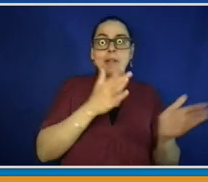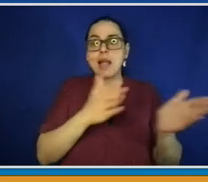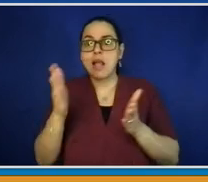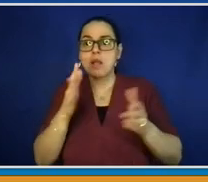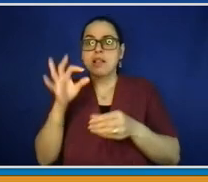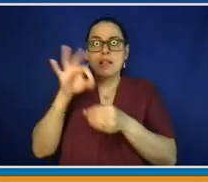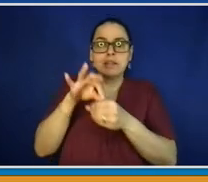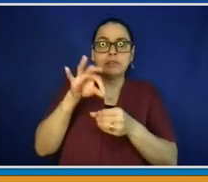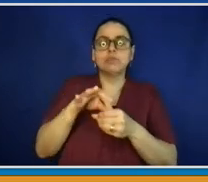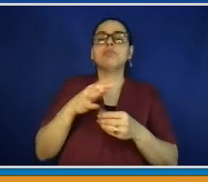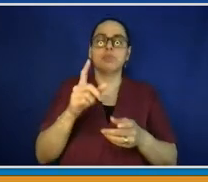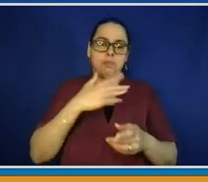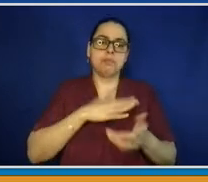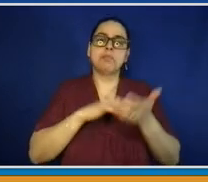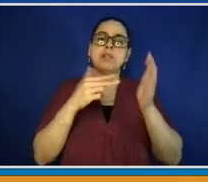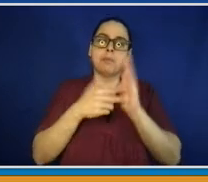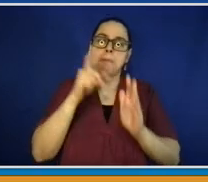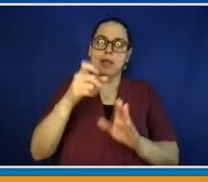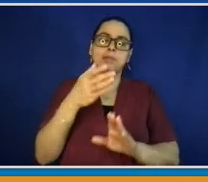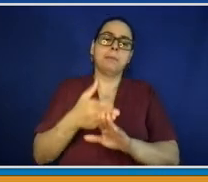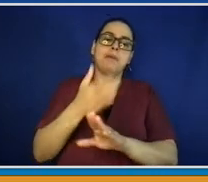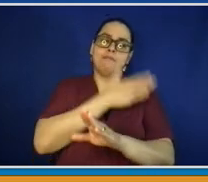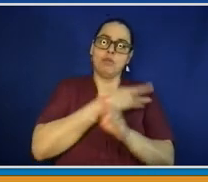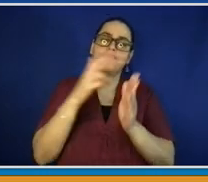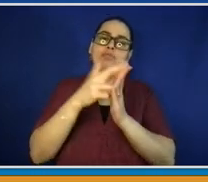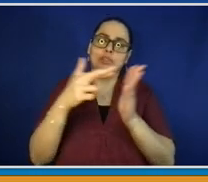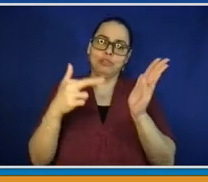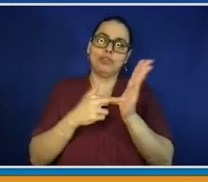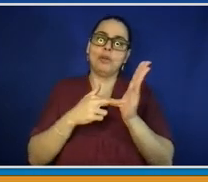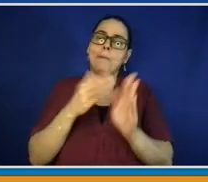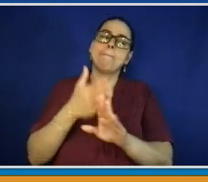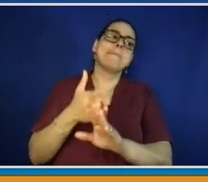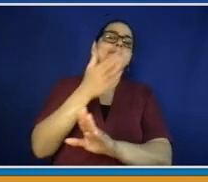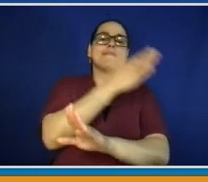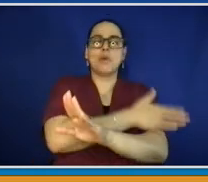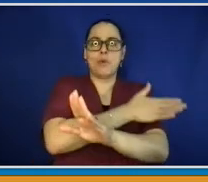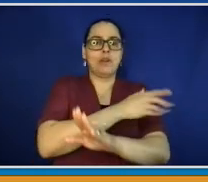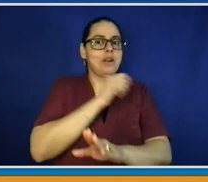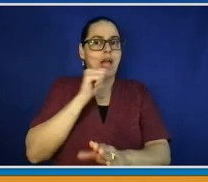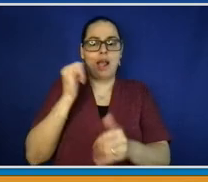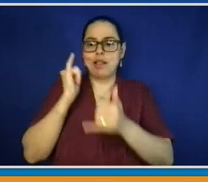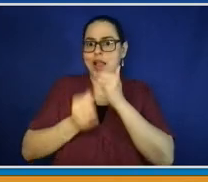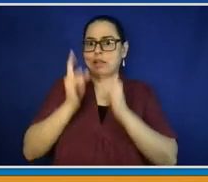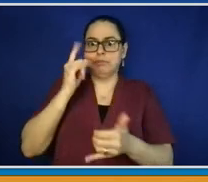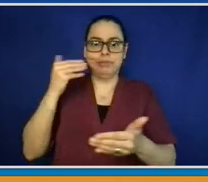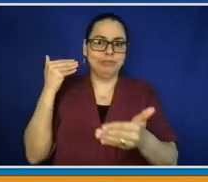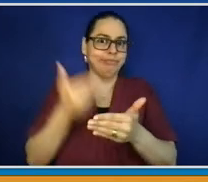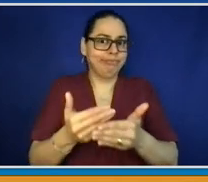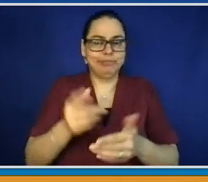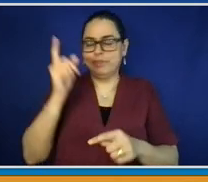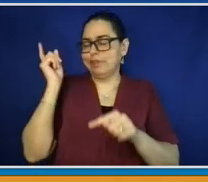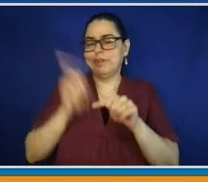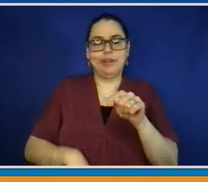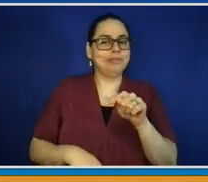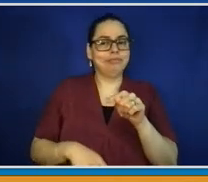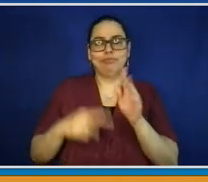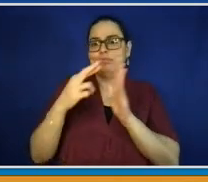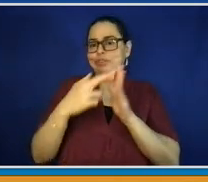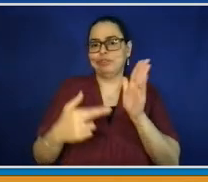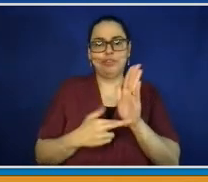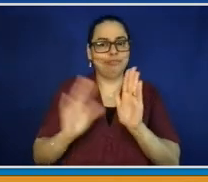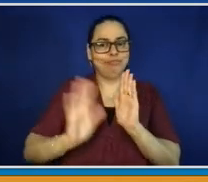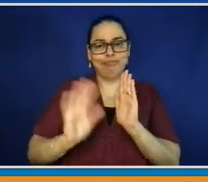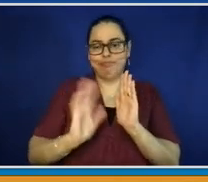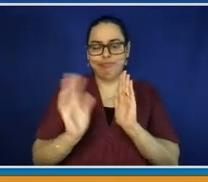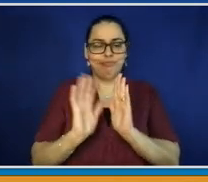a member of that political party, and you vote between now and Sunday, early voting, or if you vote on primary day on the 22nd, which is a week from